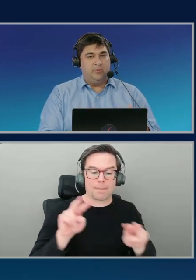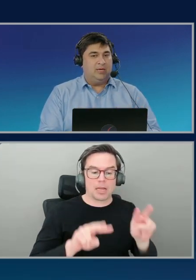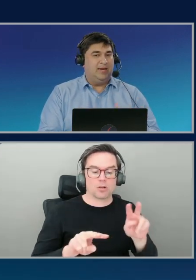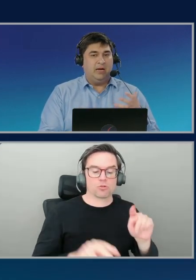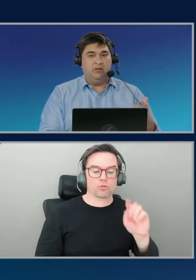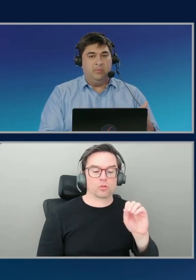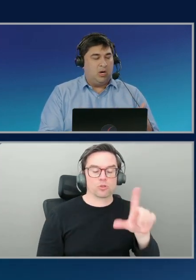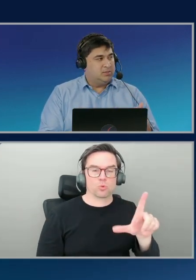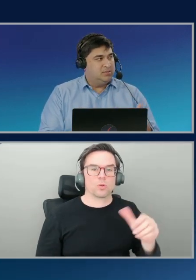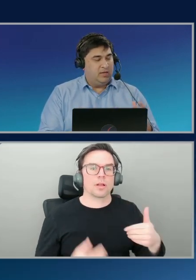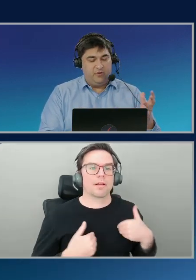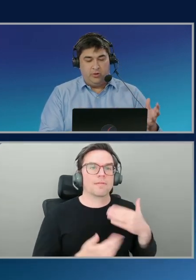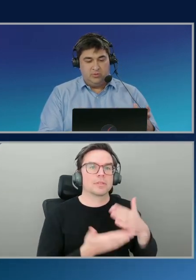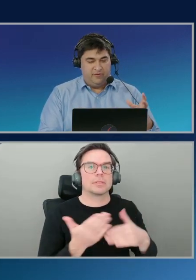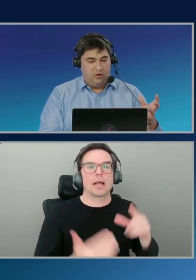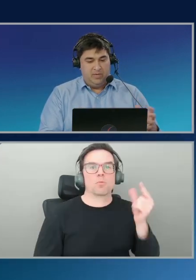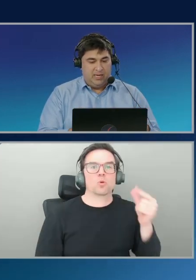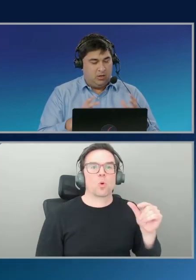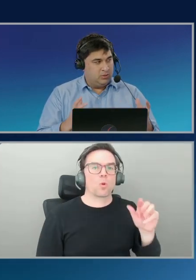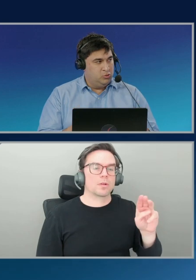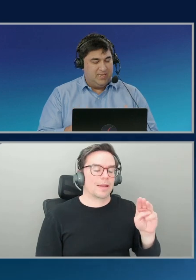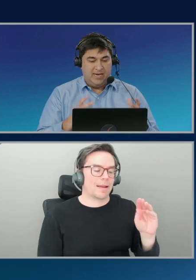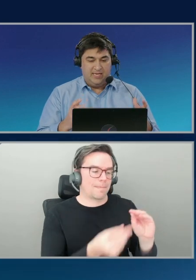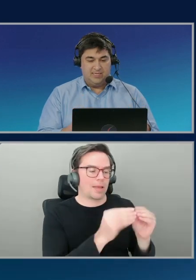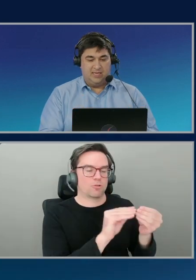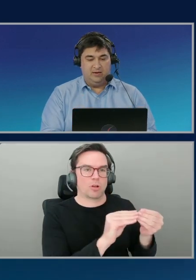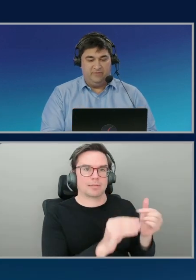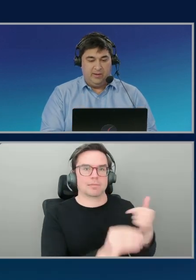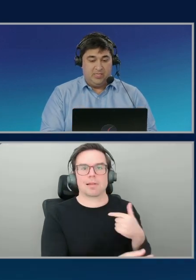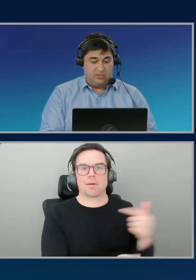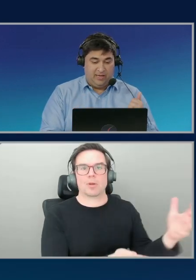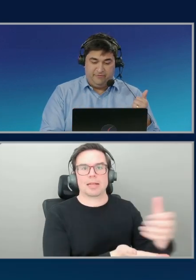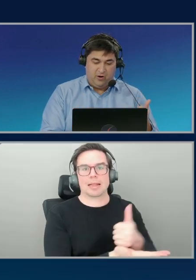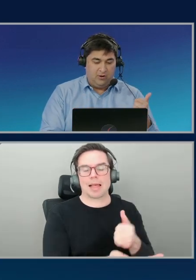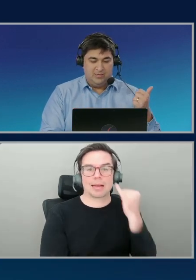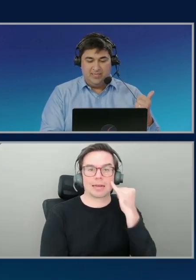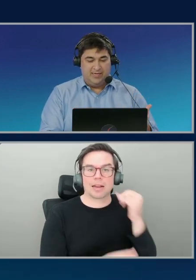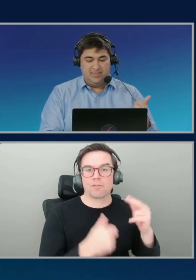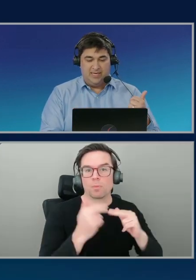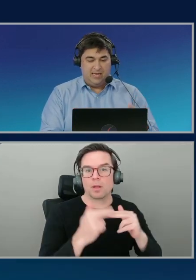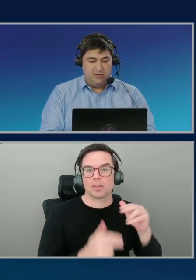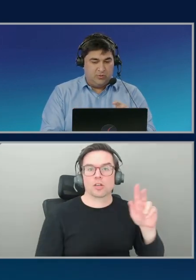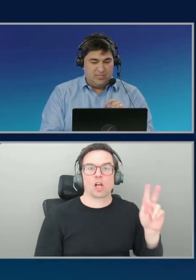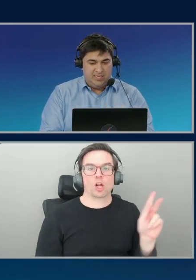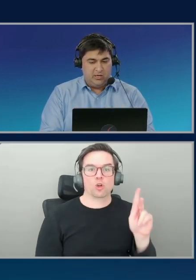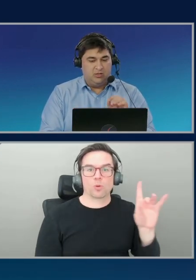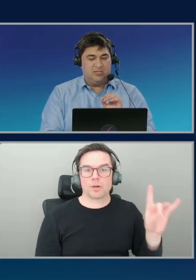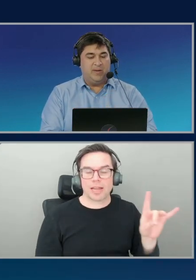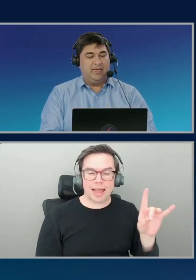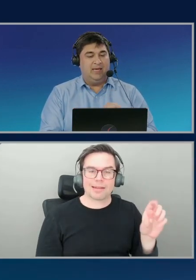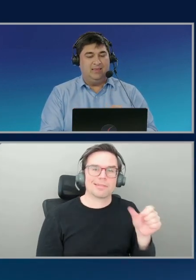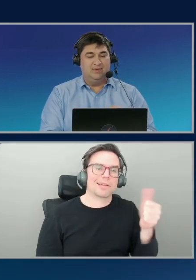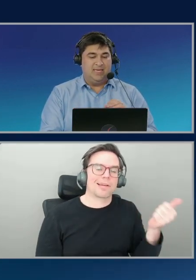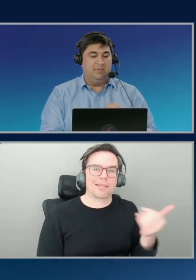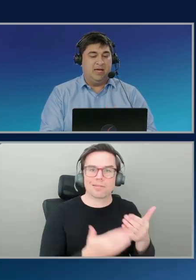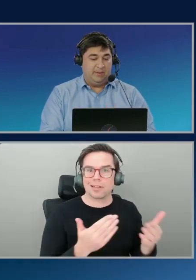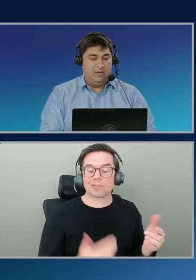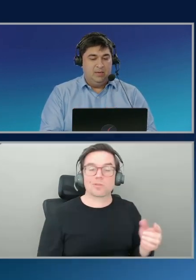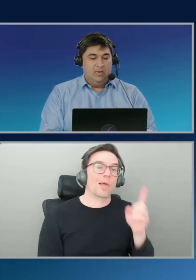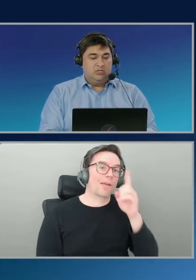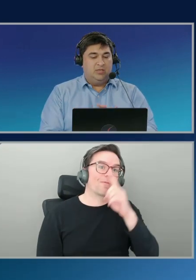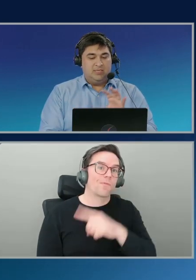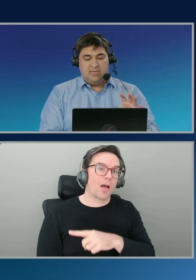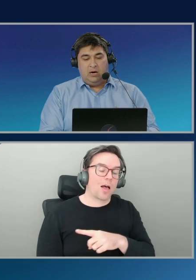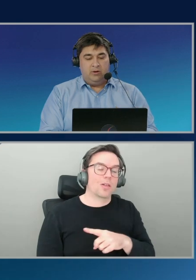metrics that we collect out of the box if you're building on Kubernetes and other environments. like false, latency errors, you can see they're all spiking at the same